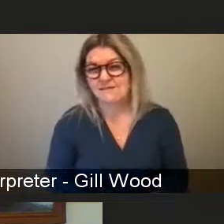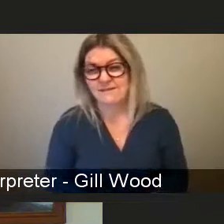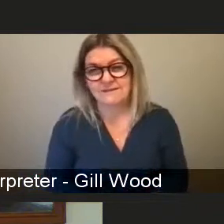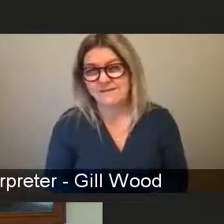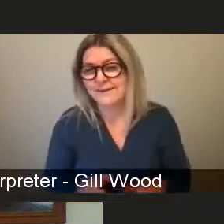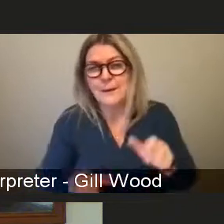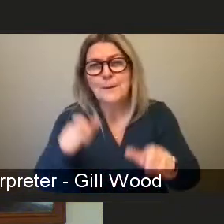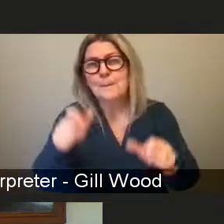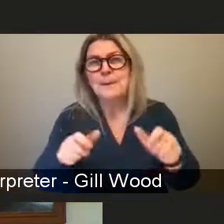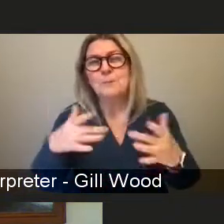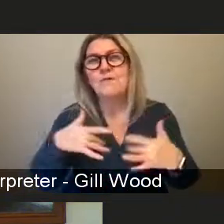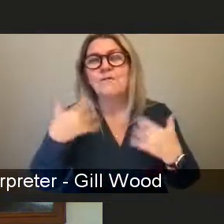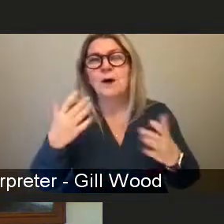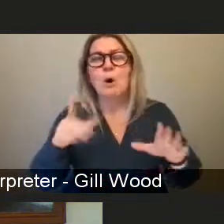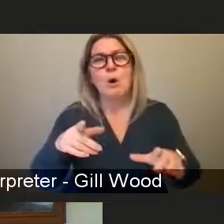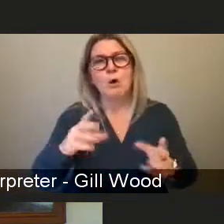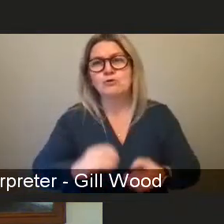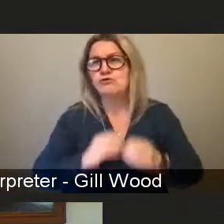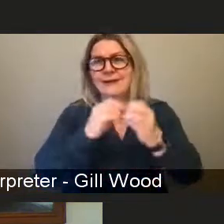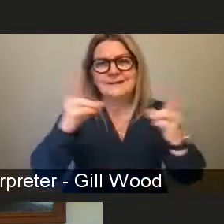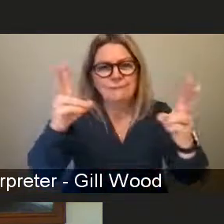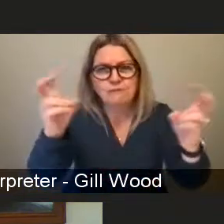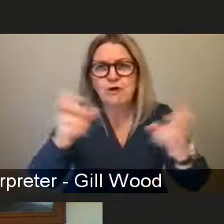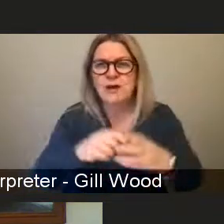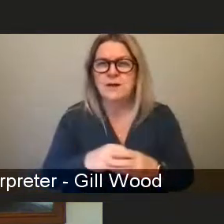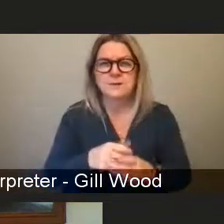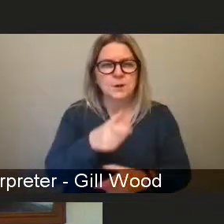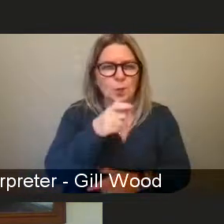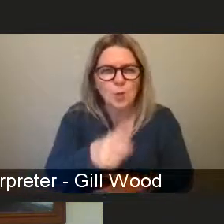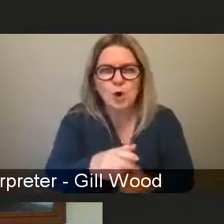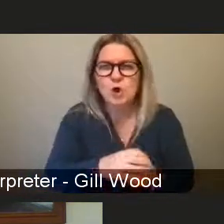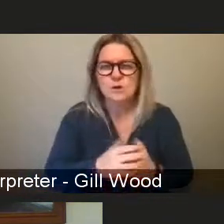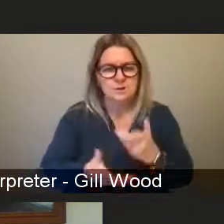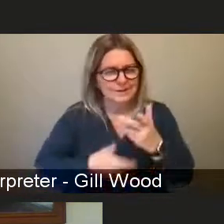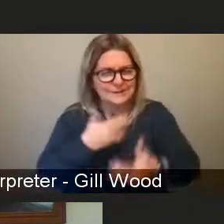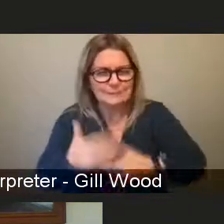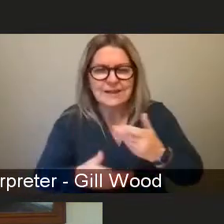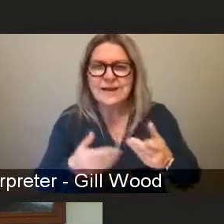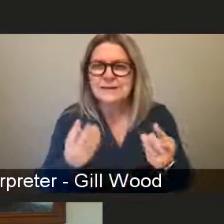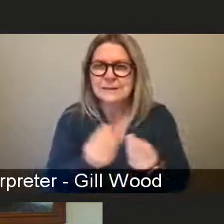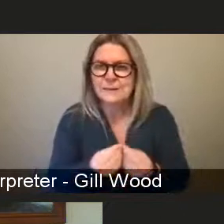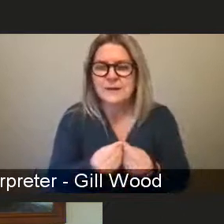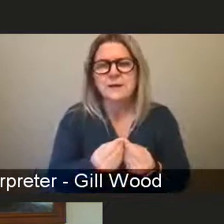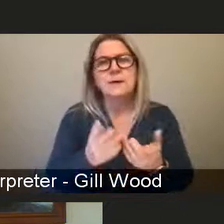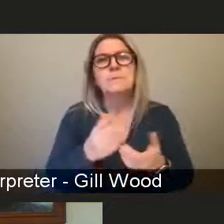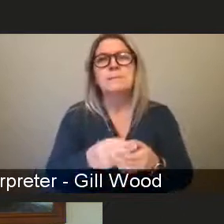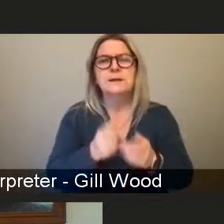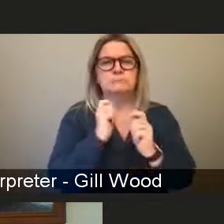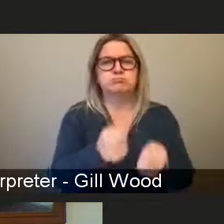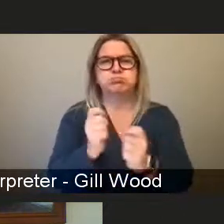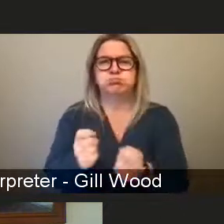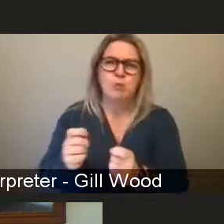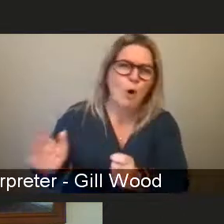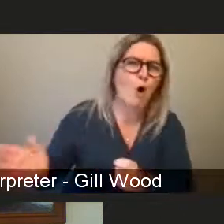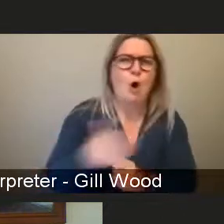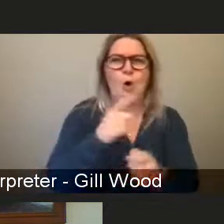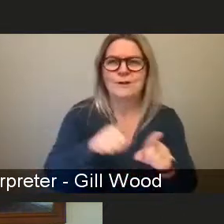because you've come up with this phrase or way of describing something, that we're applying it to everything in that particular category.